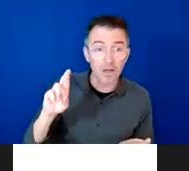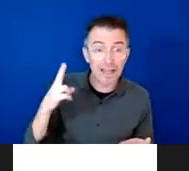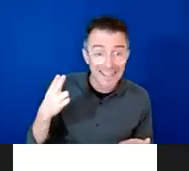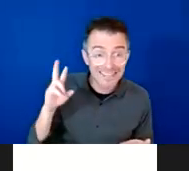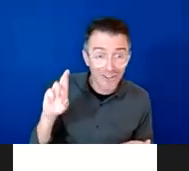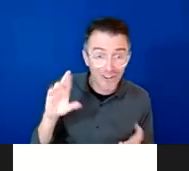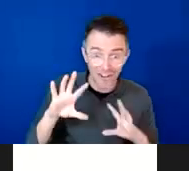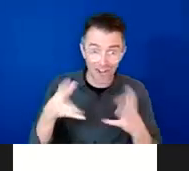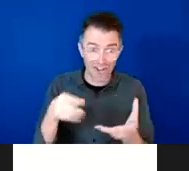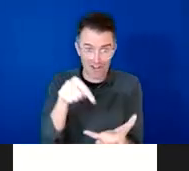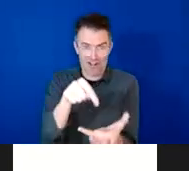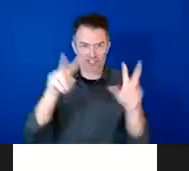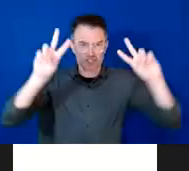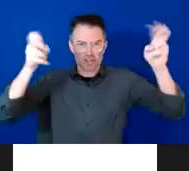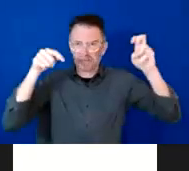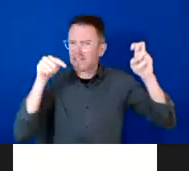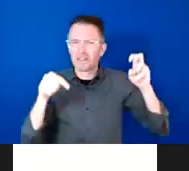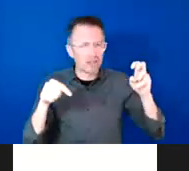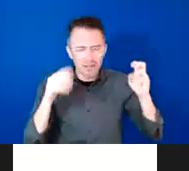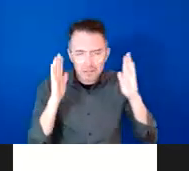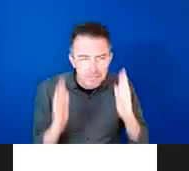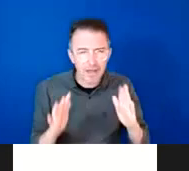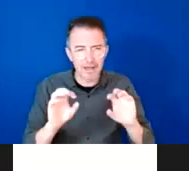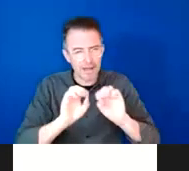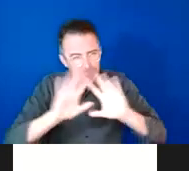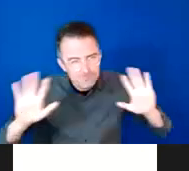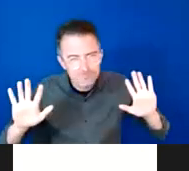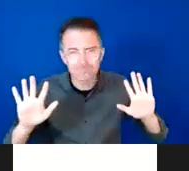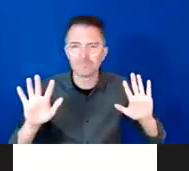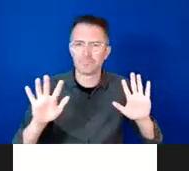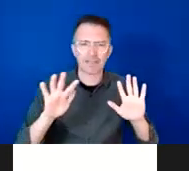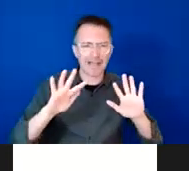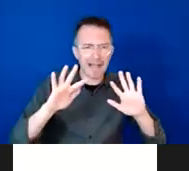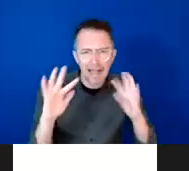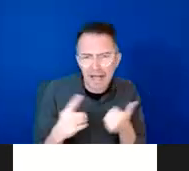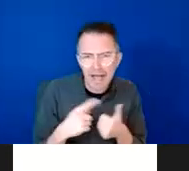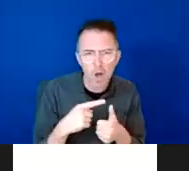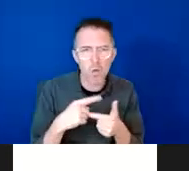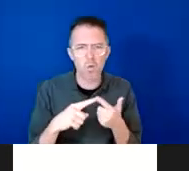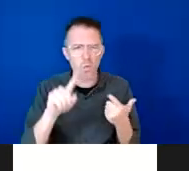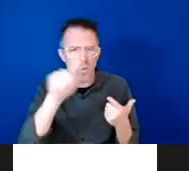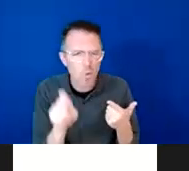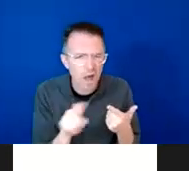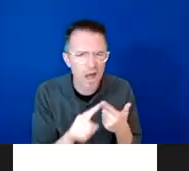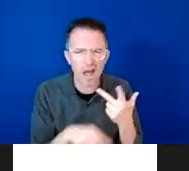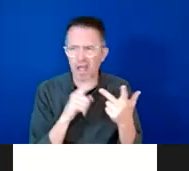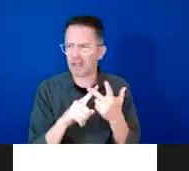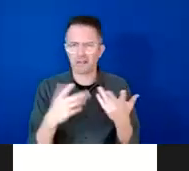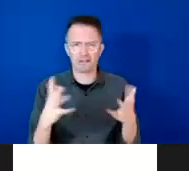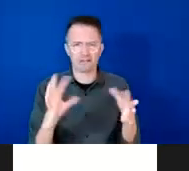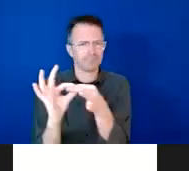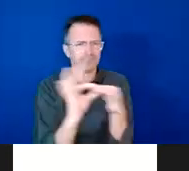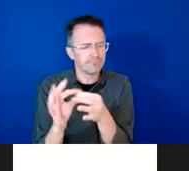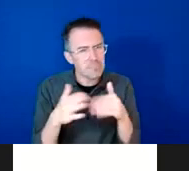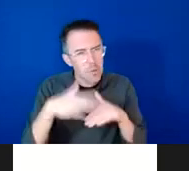reporting that happens within the UNFCCC but also in other international processes such as the SDGs and making